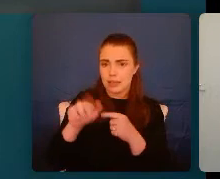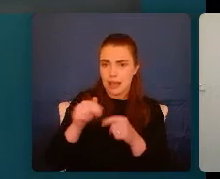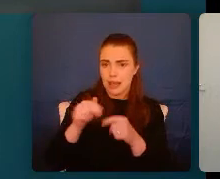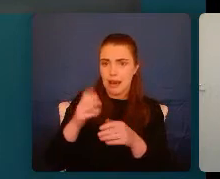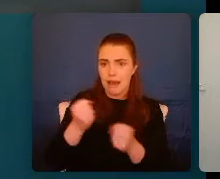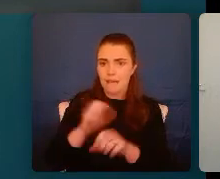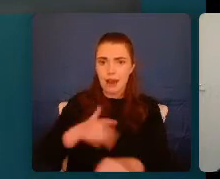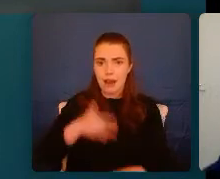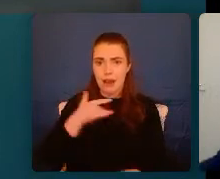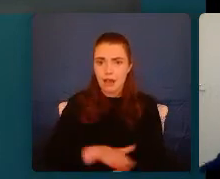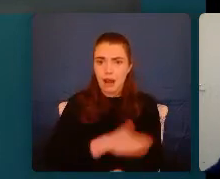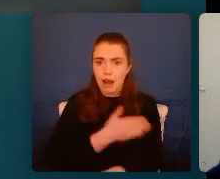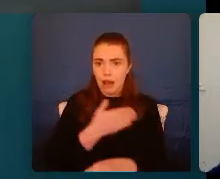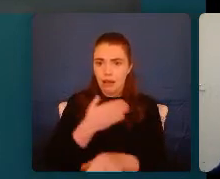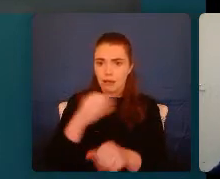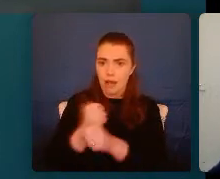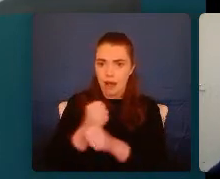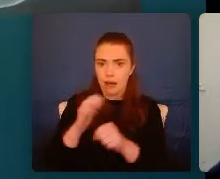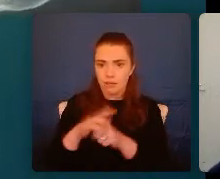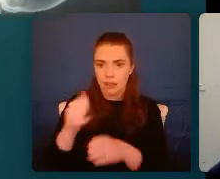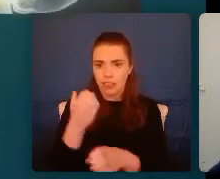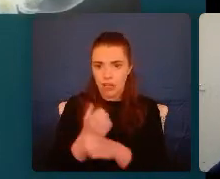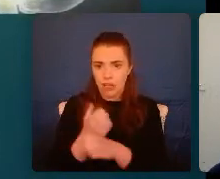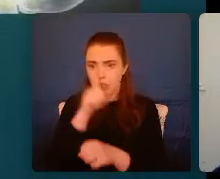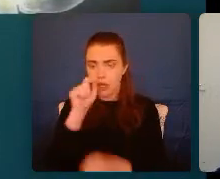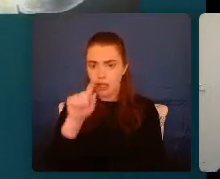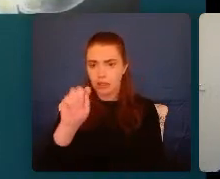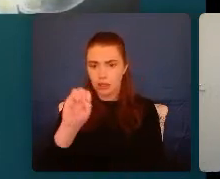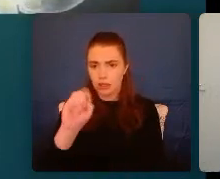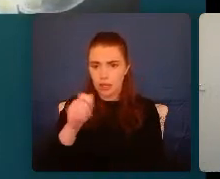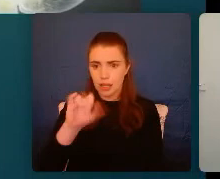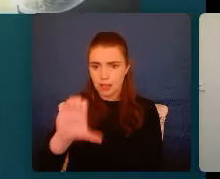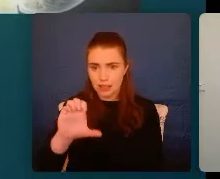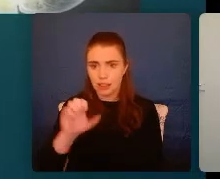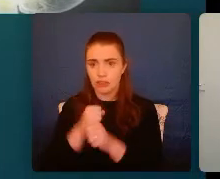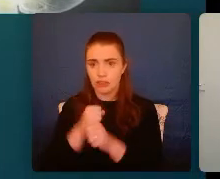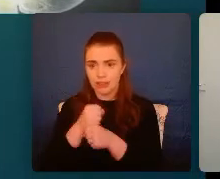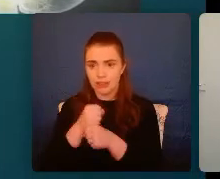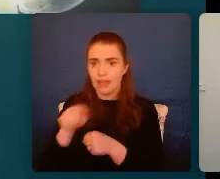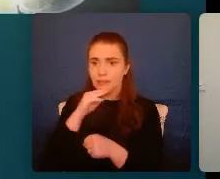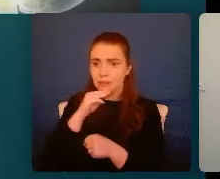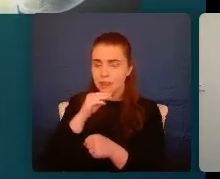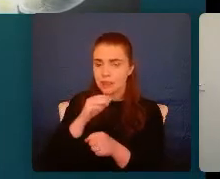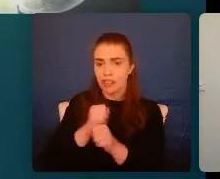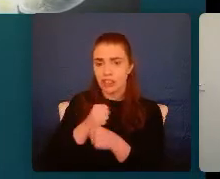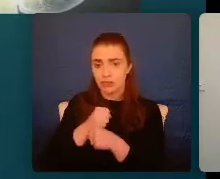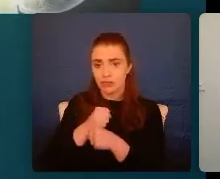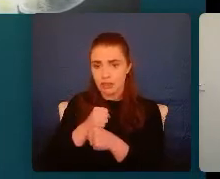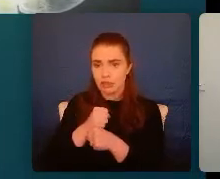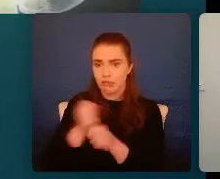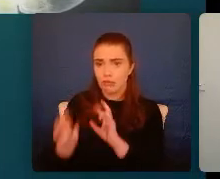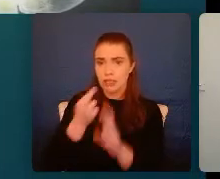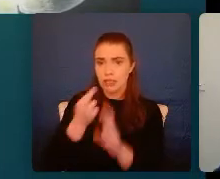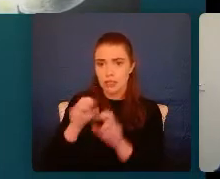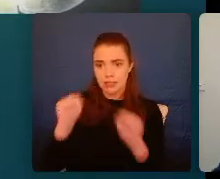This is known as toxic stress. Over time, this results in a stress response system set permanently on